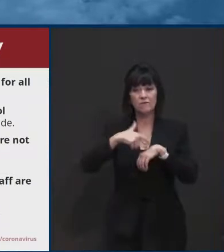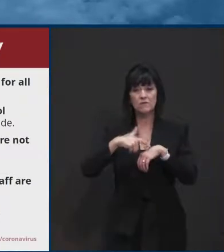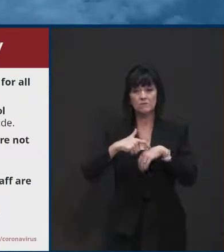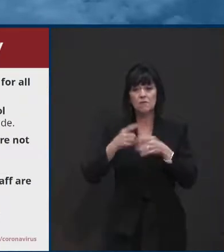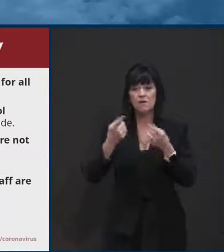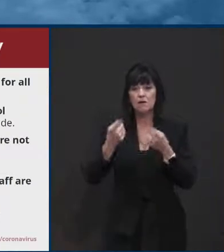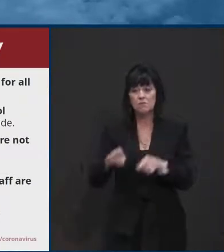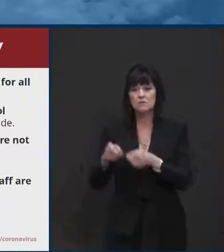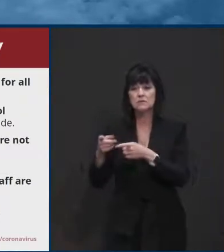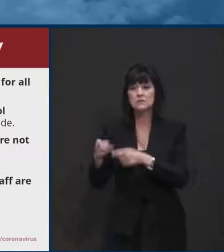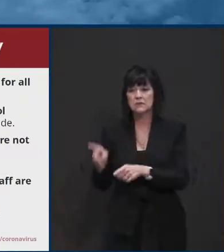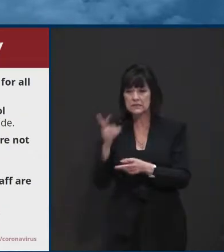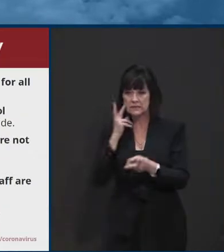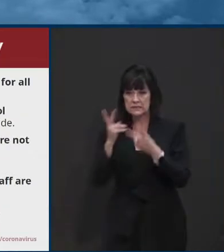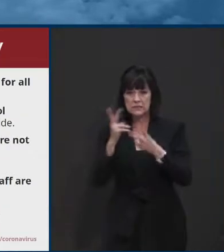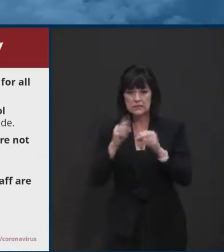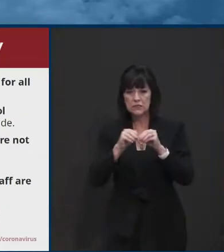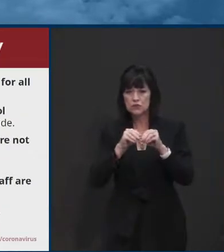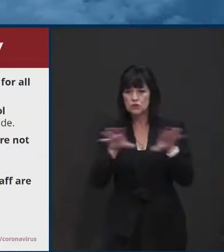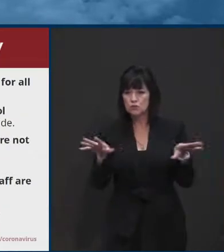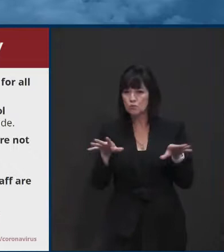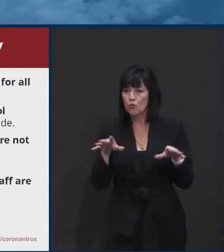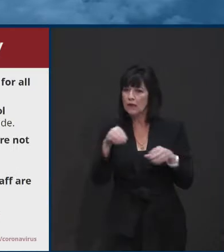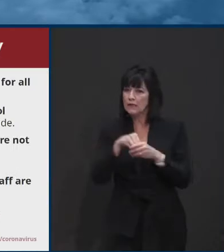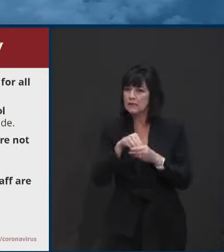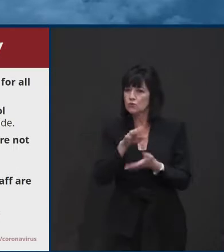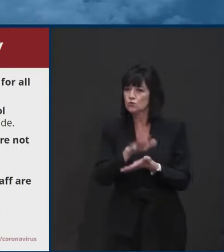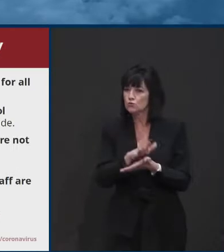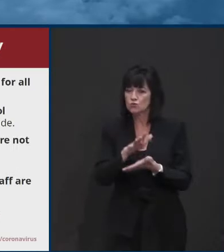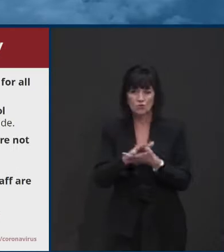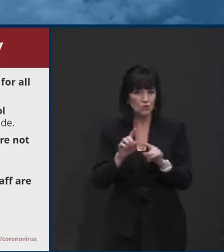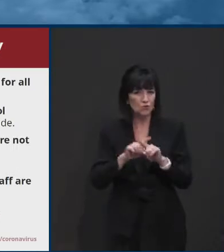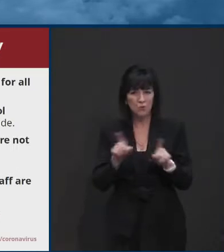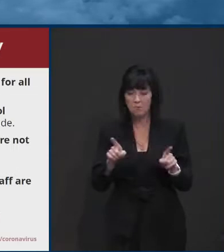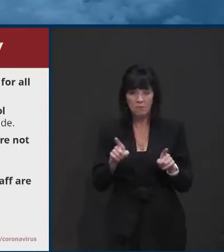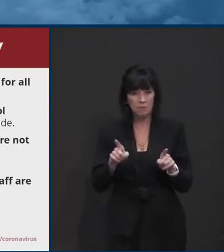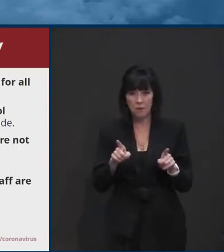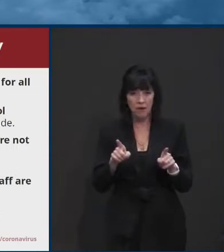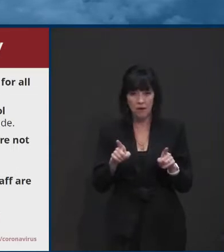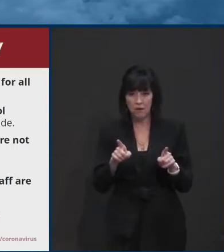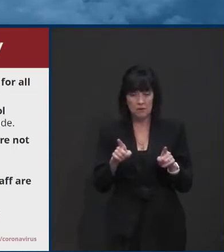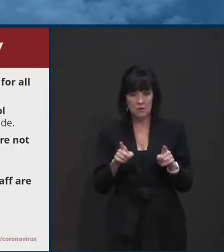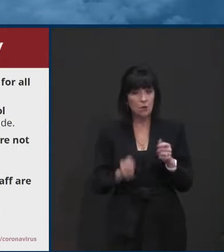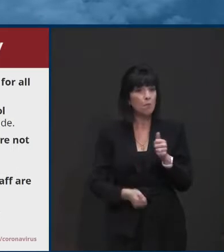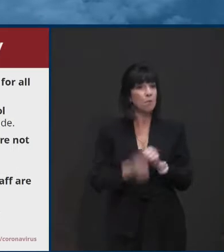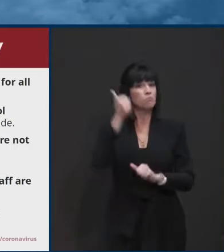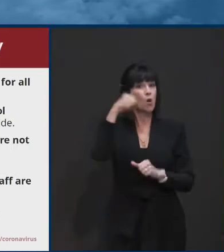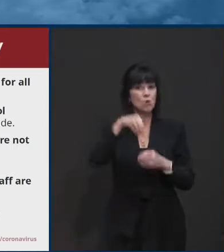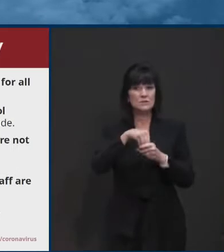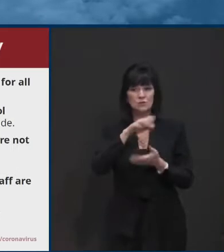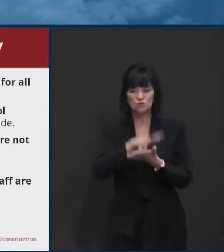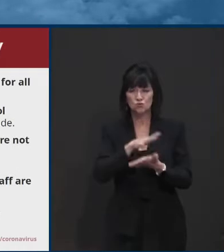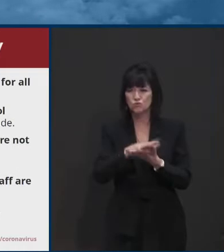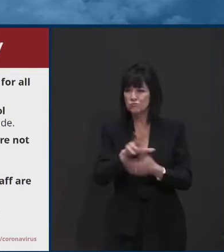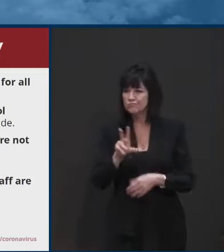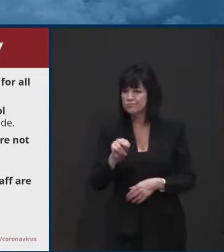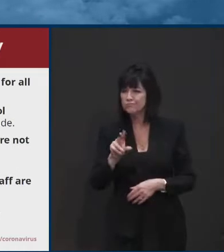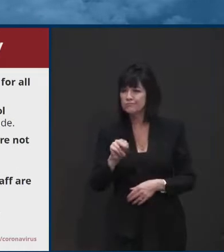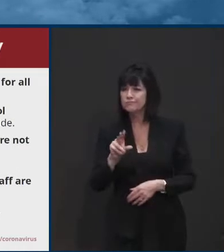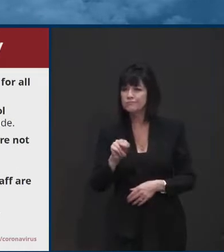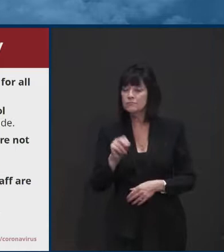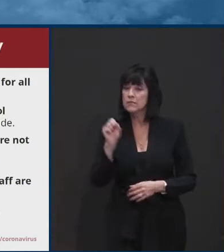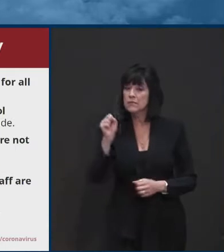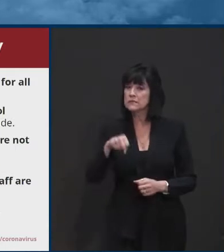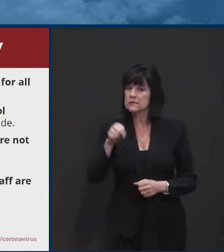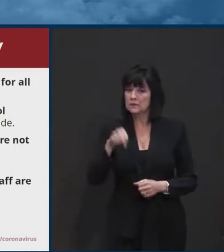additional instances of in school spread since last week. Although the schools have been dealing with a lot of